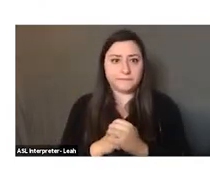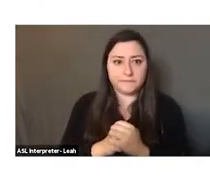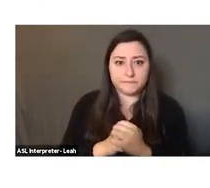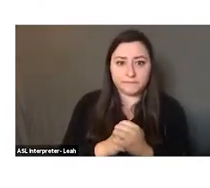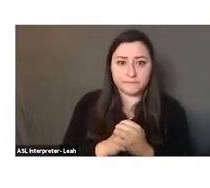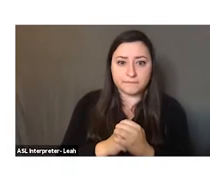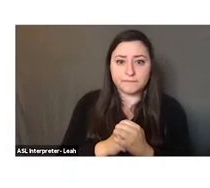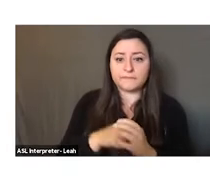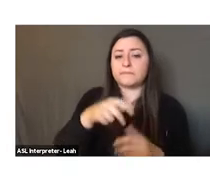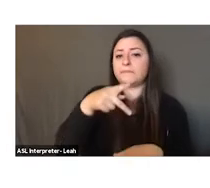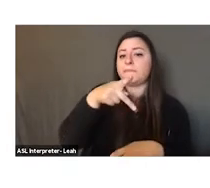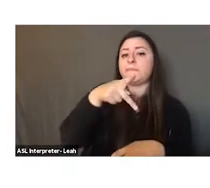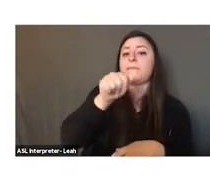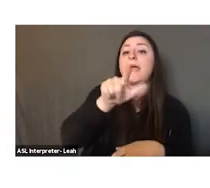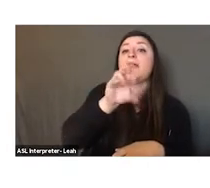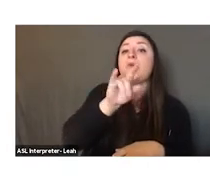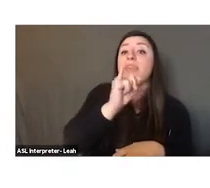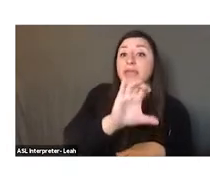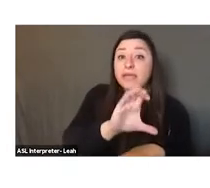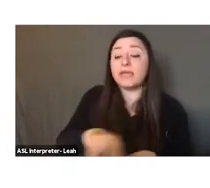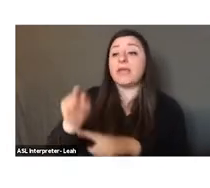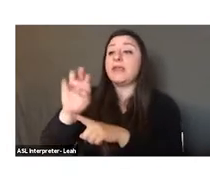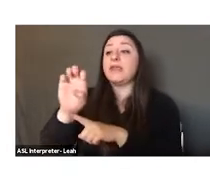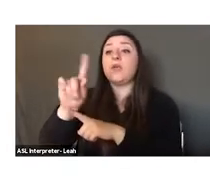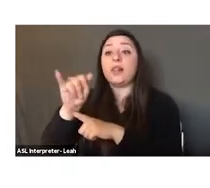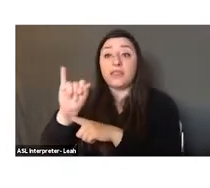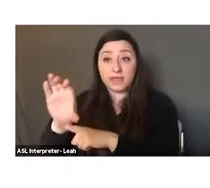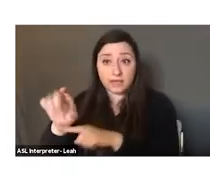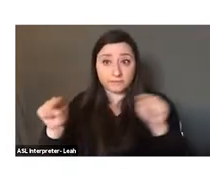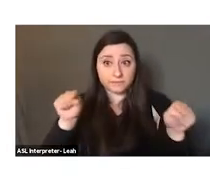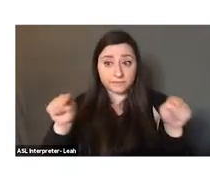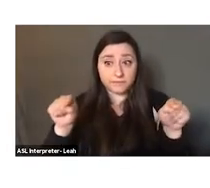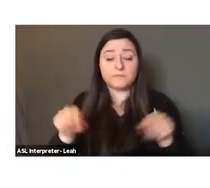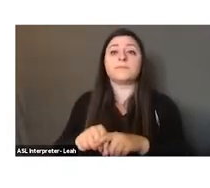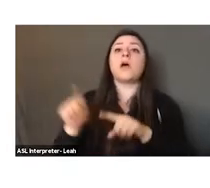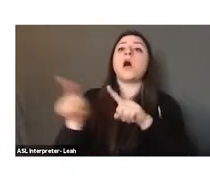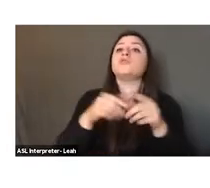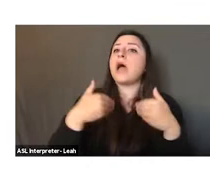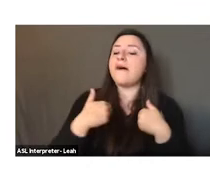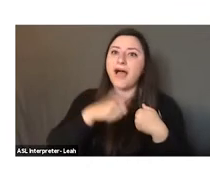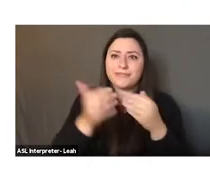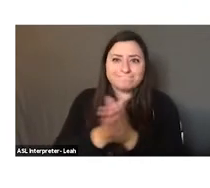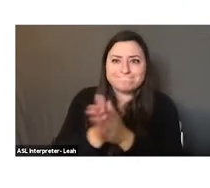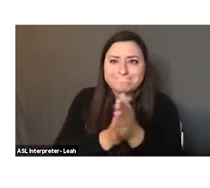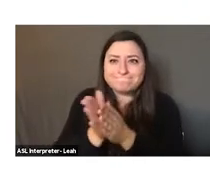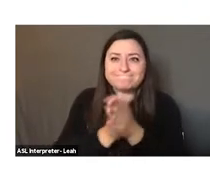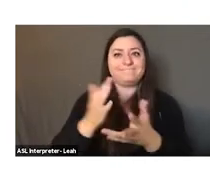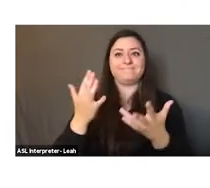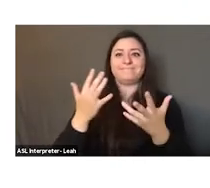or neolithic. Well, we also have another passion as historians. We love to take